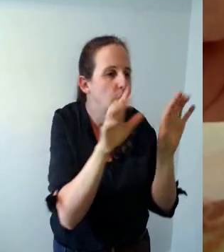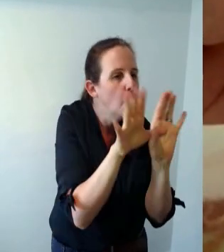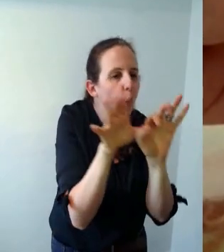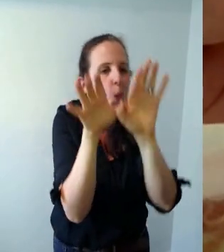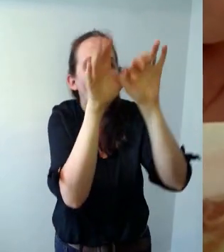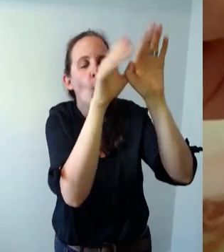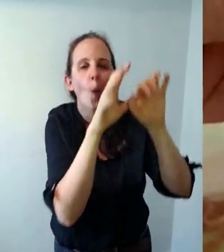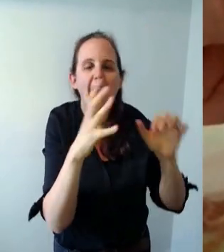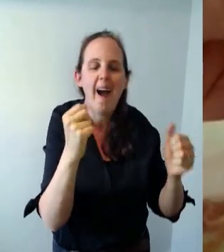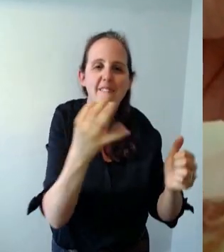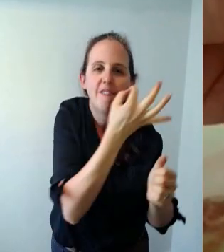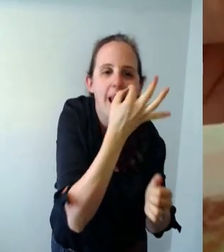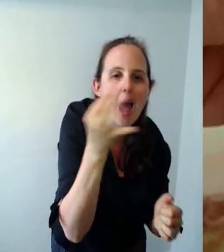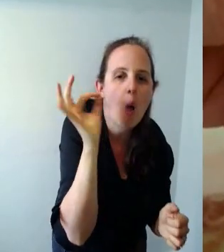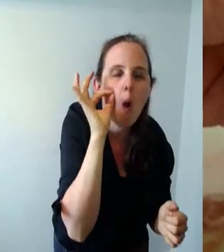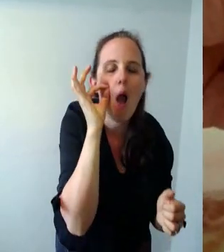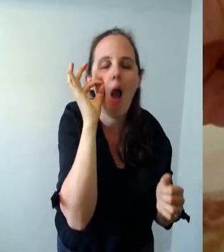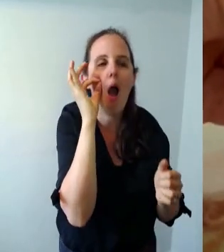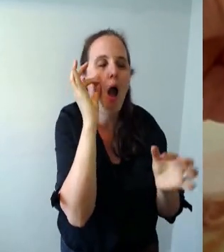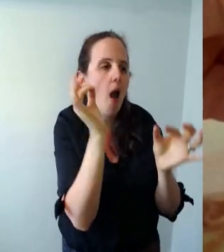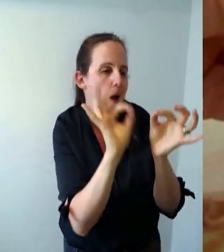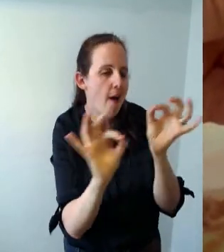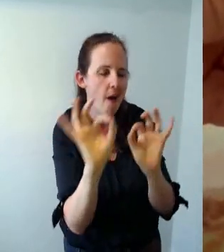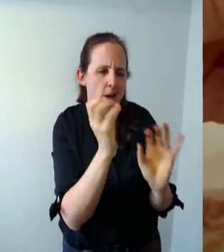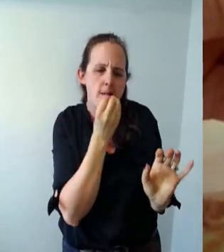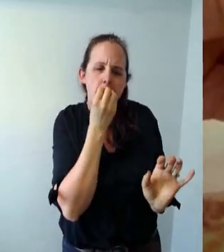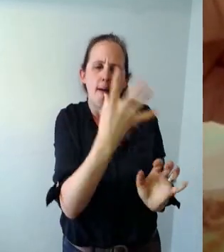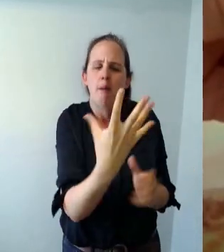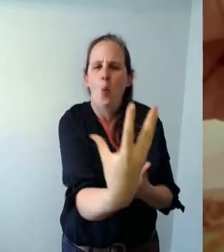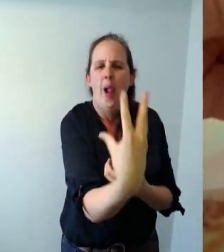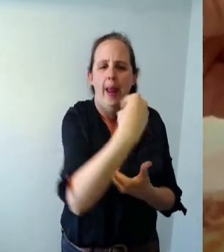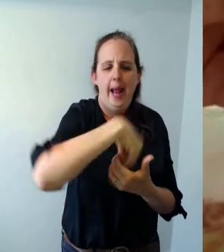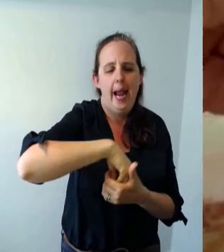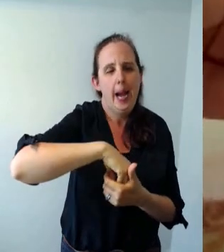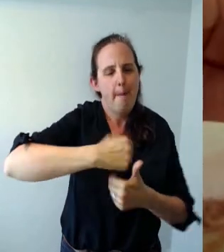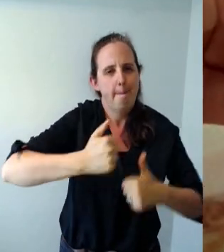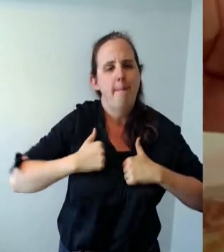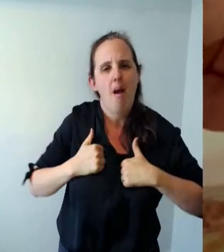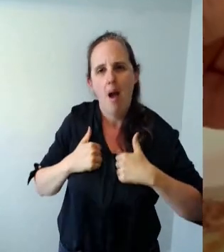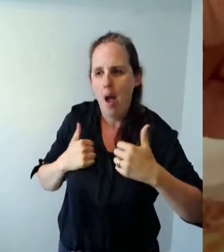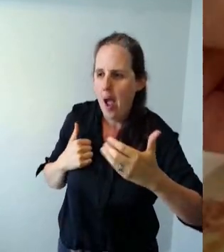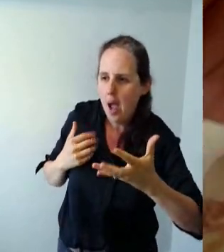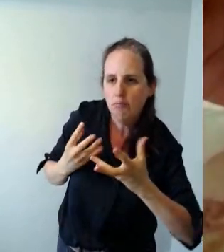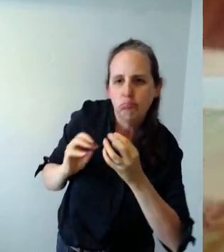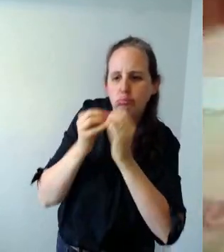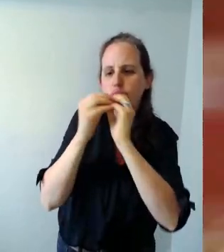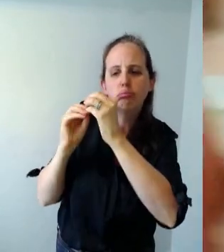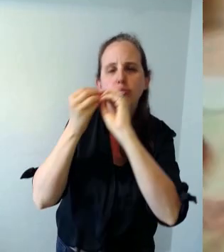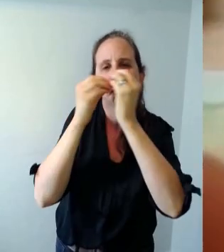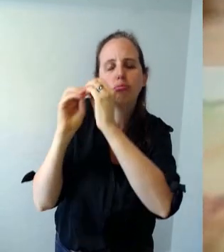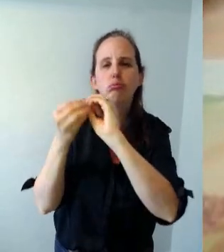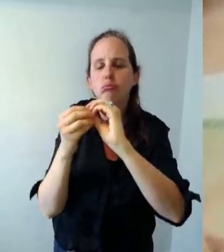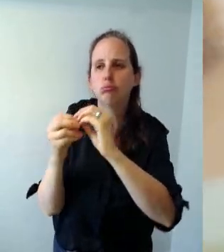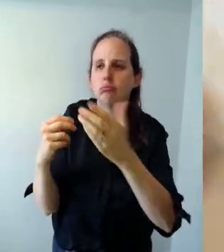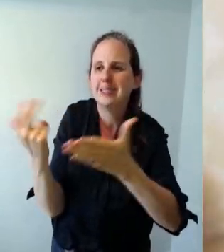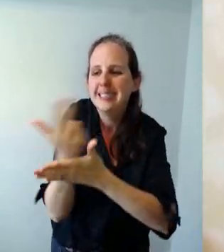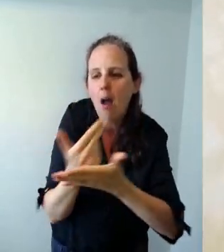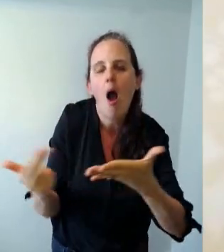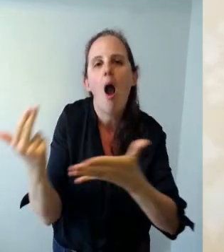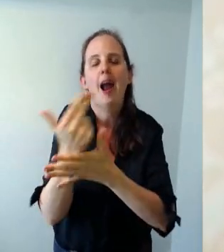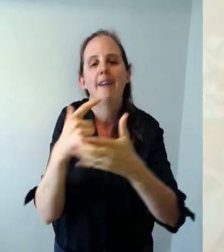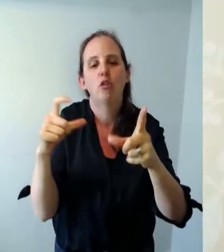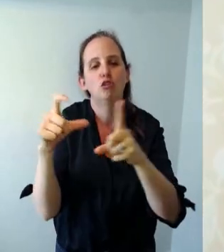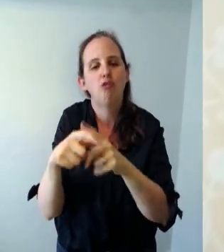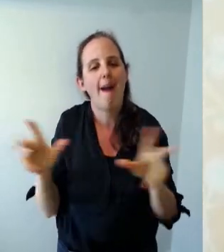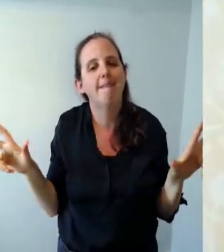i'm going to incorporate that into part of my wing design um as you